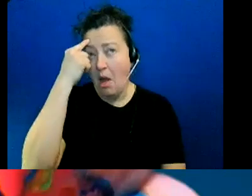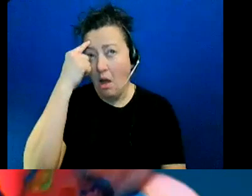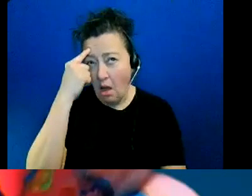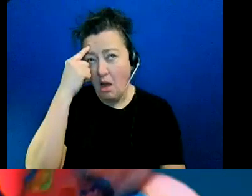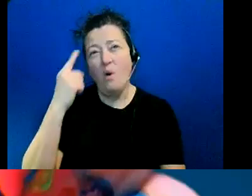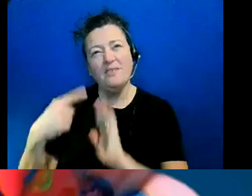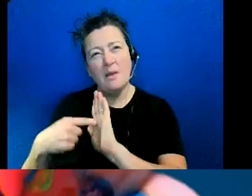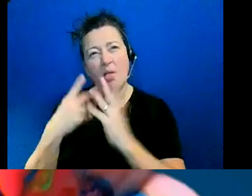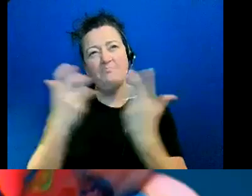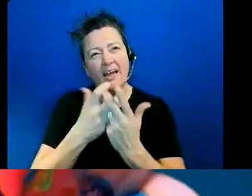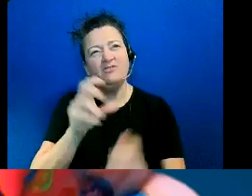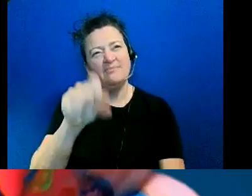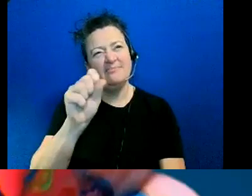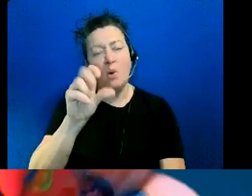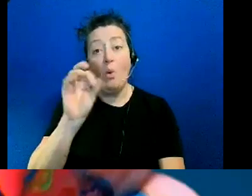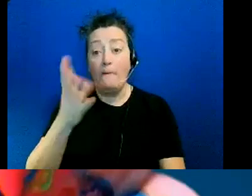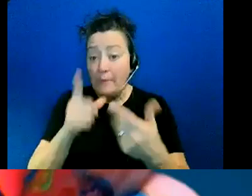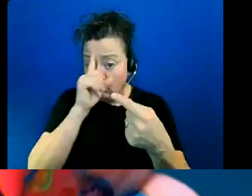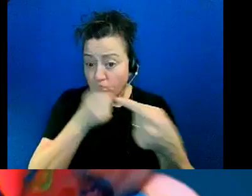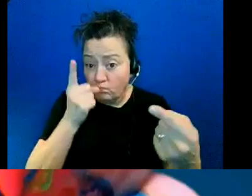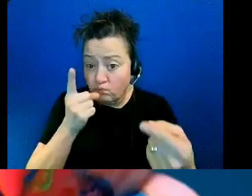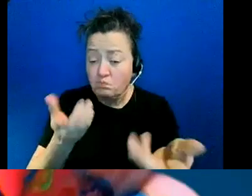disagree with this phrase